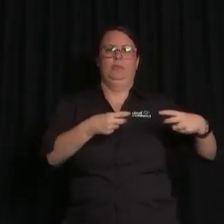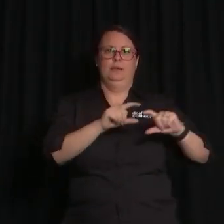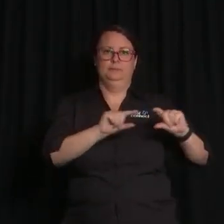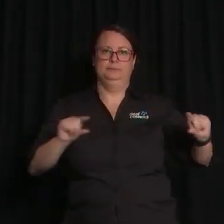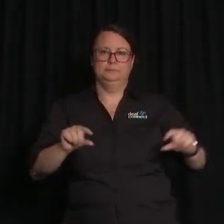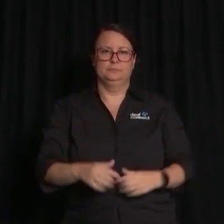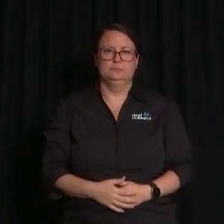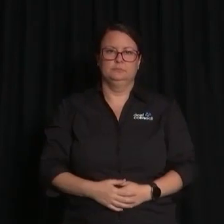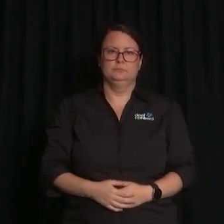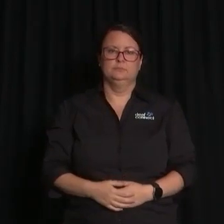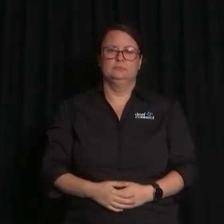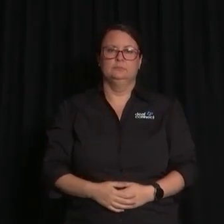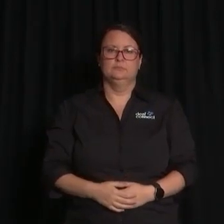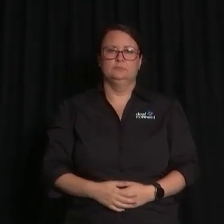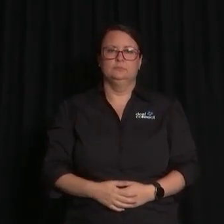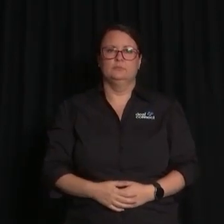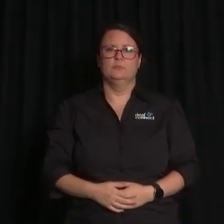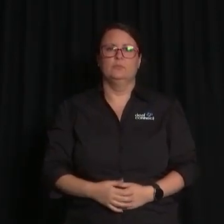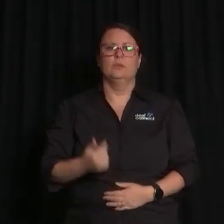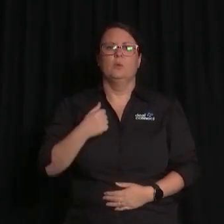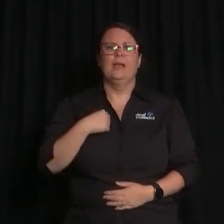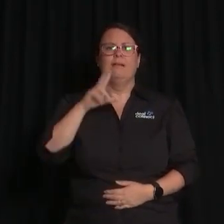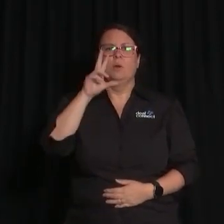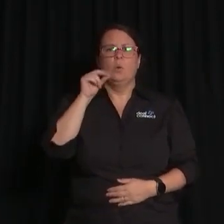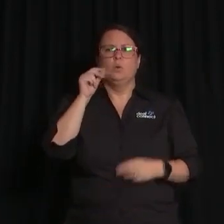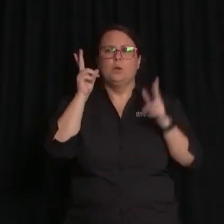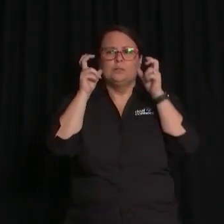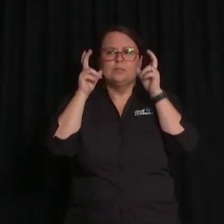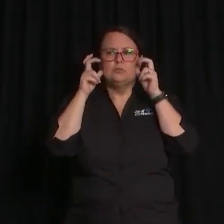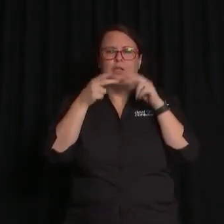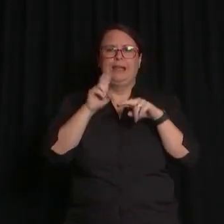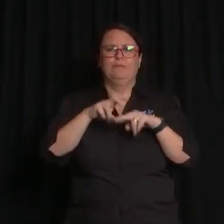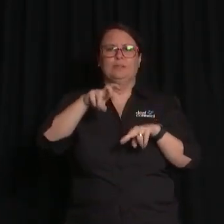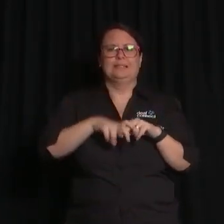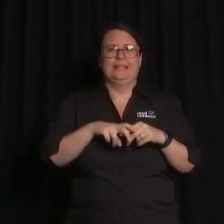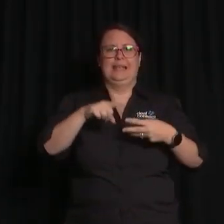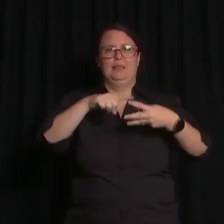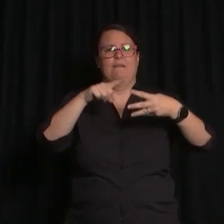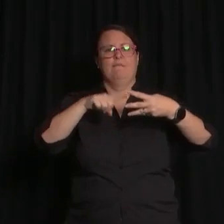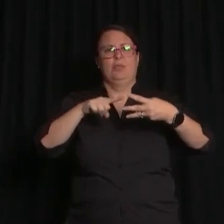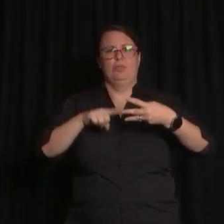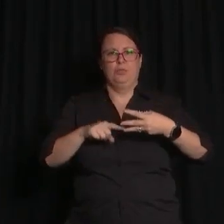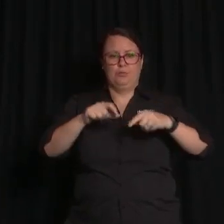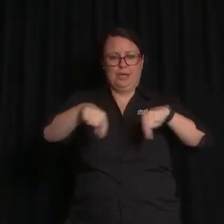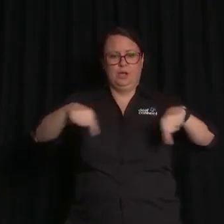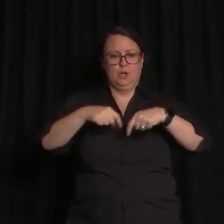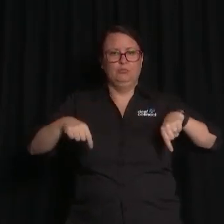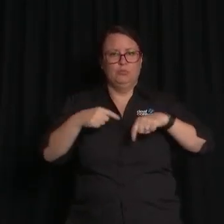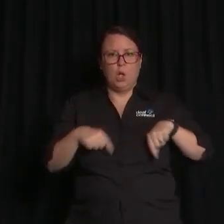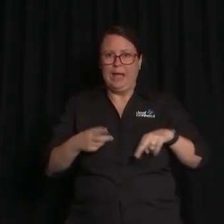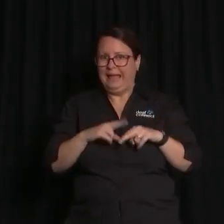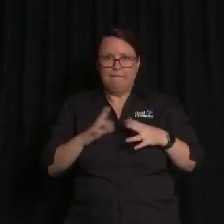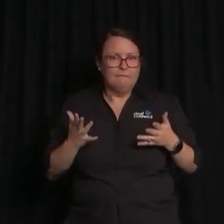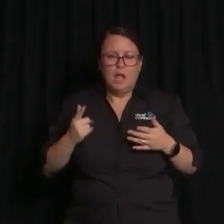We also have audio description available for the first three rows of the auditorium through devices that can be collected at registration.